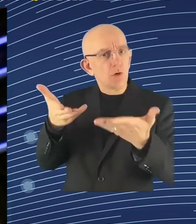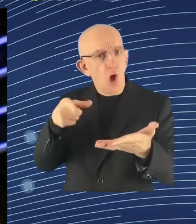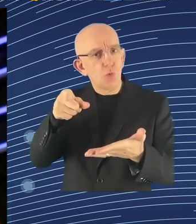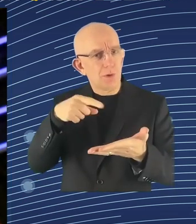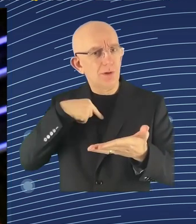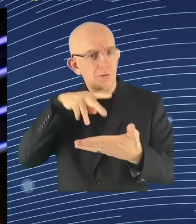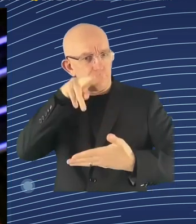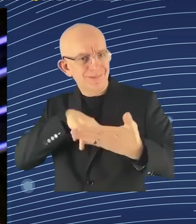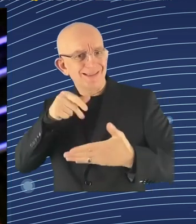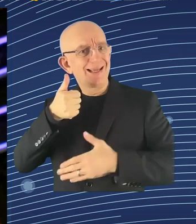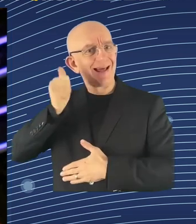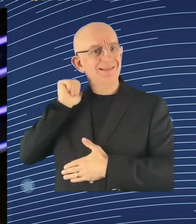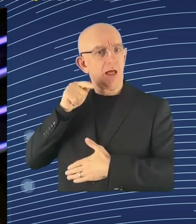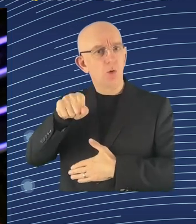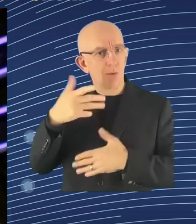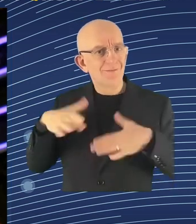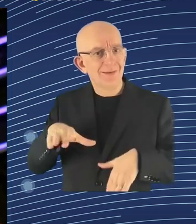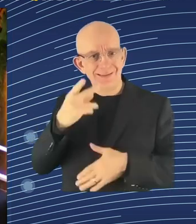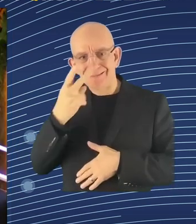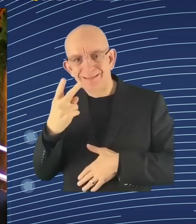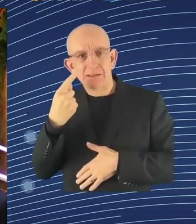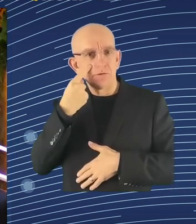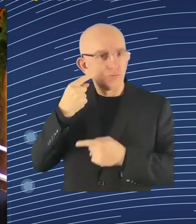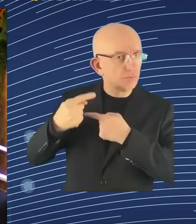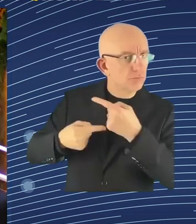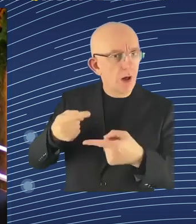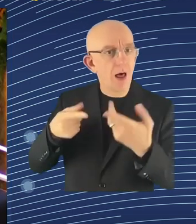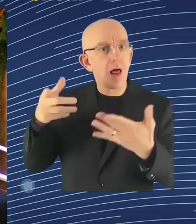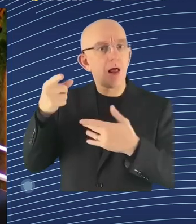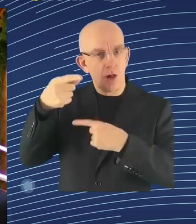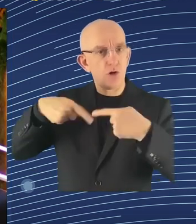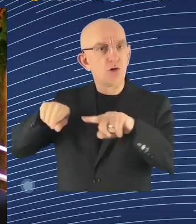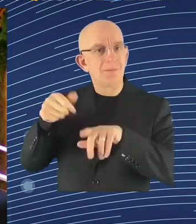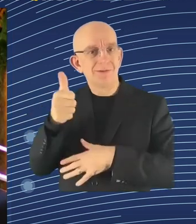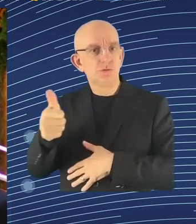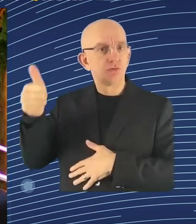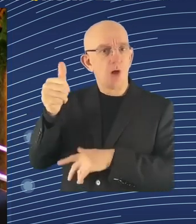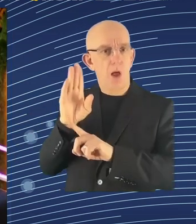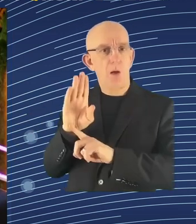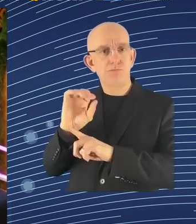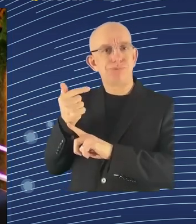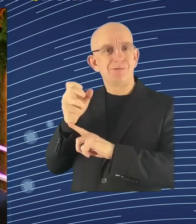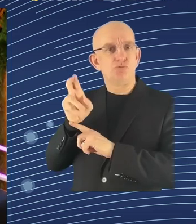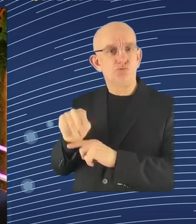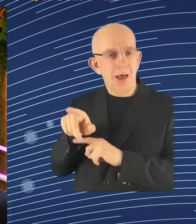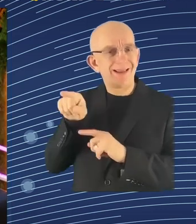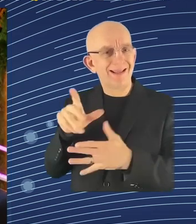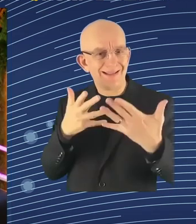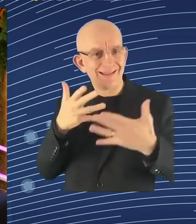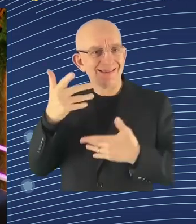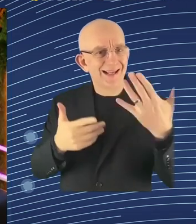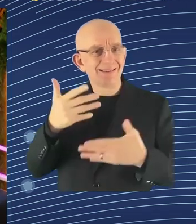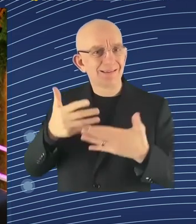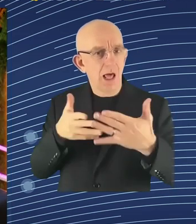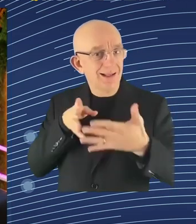The Commissioner said already we need to look beyond the platforms that we just discussed. You have quite a broad